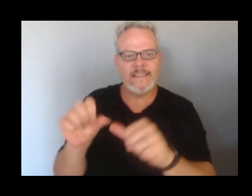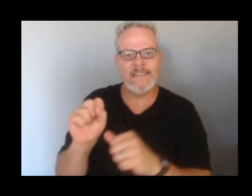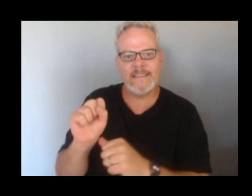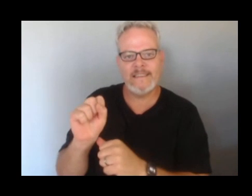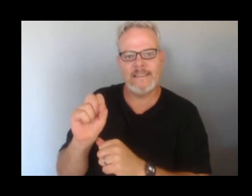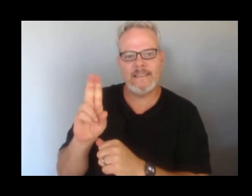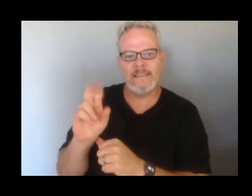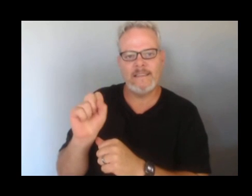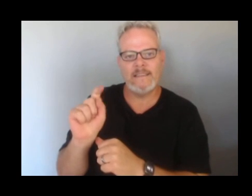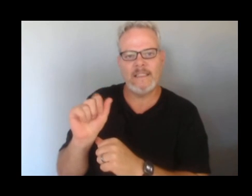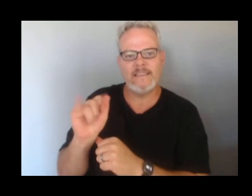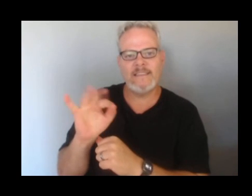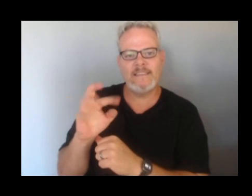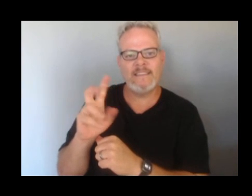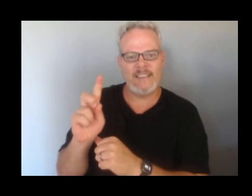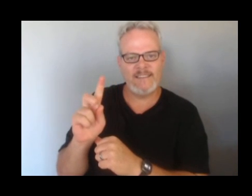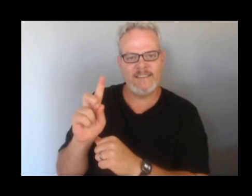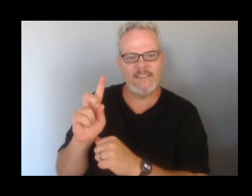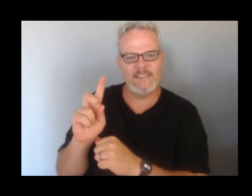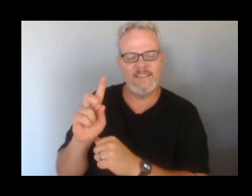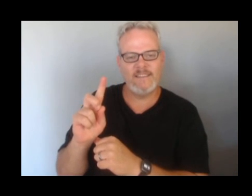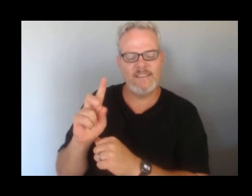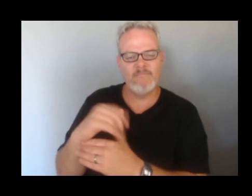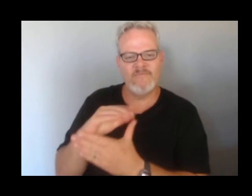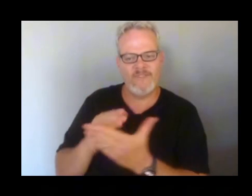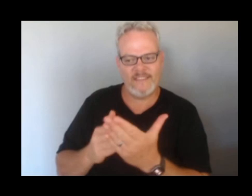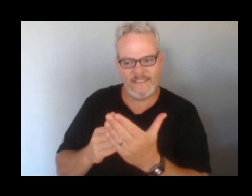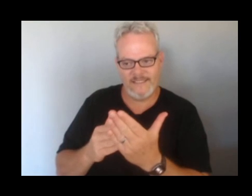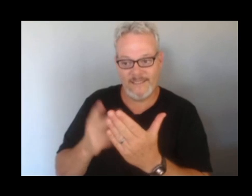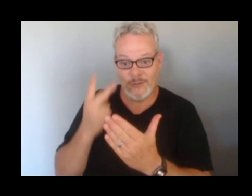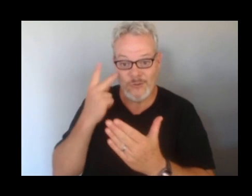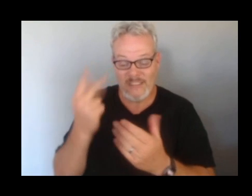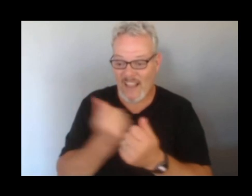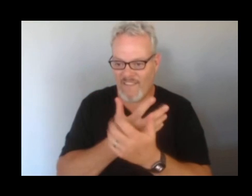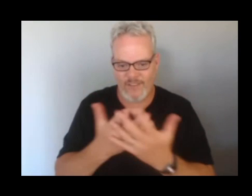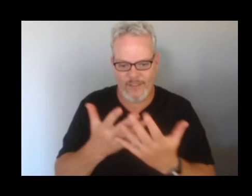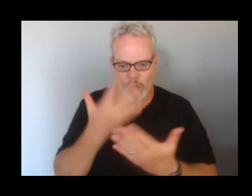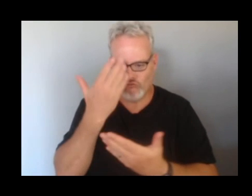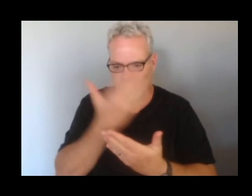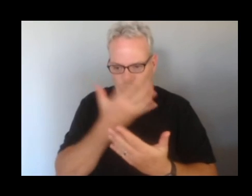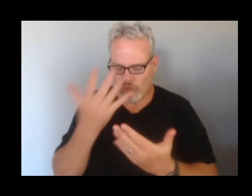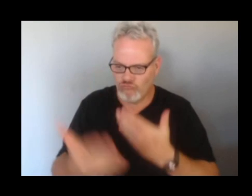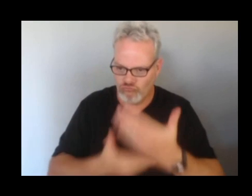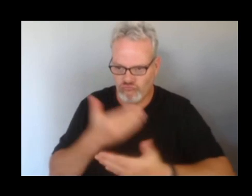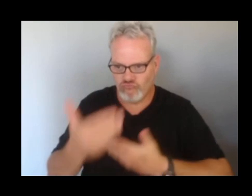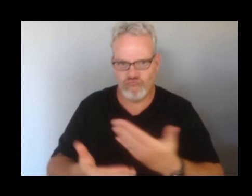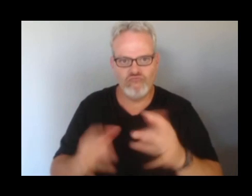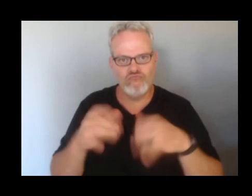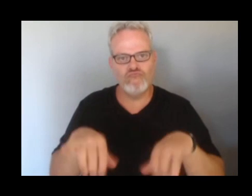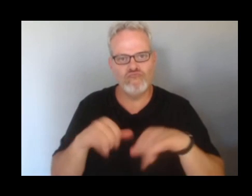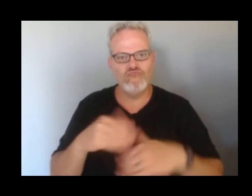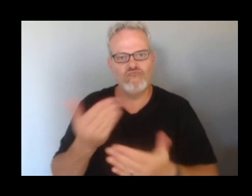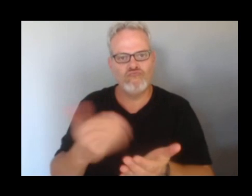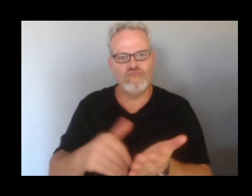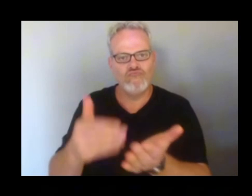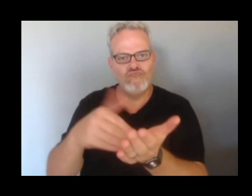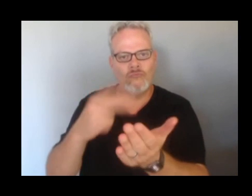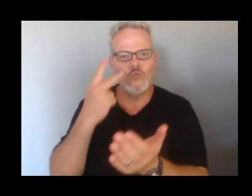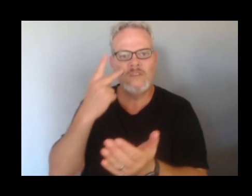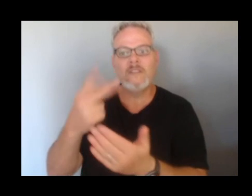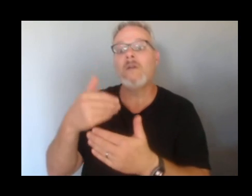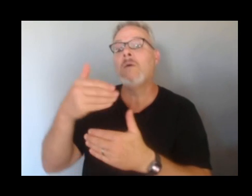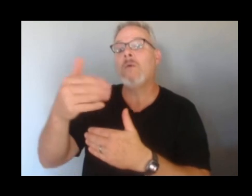episode has ended, we have resumed our inflation and tremor and all the other signals that lead us to believe another episode is on the way as well.